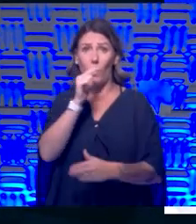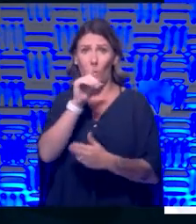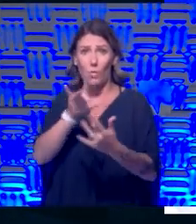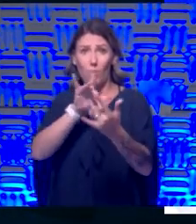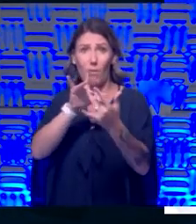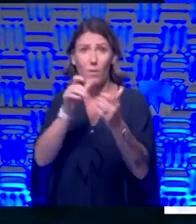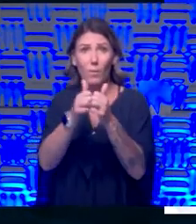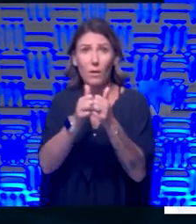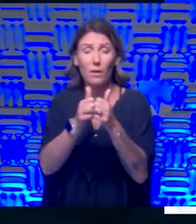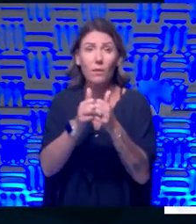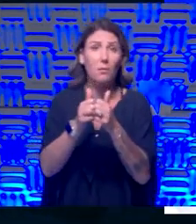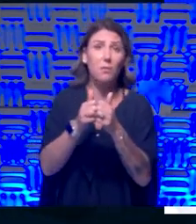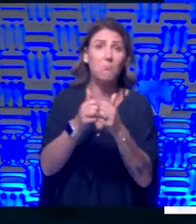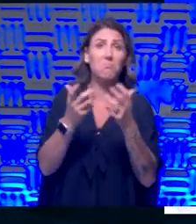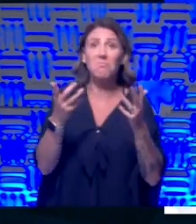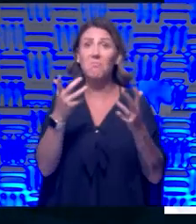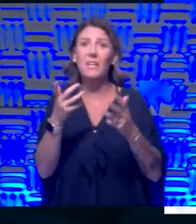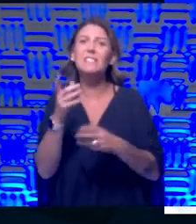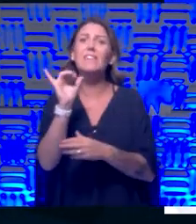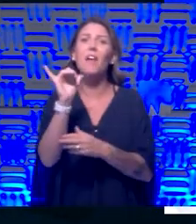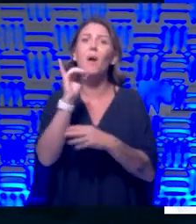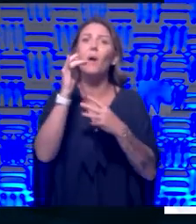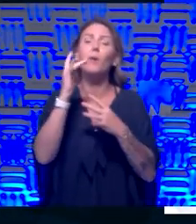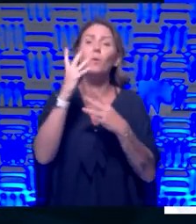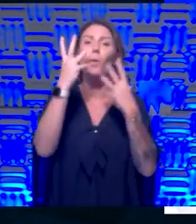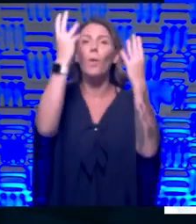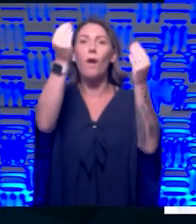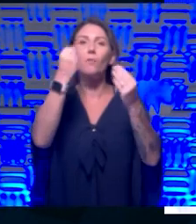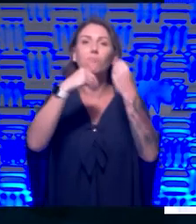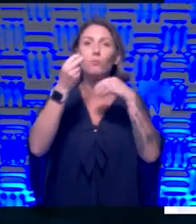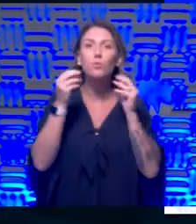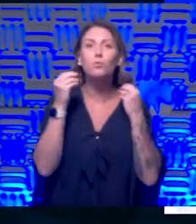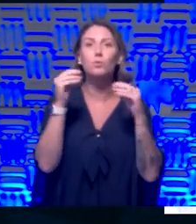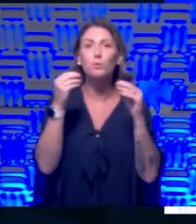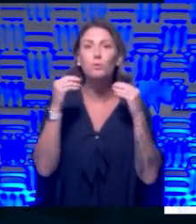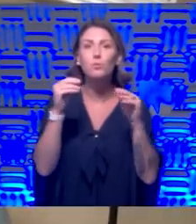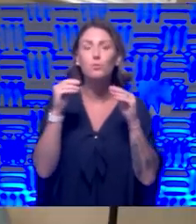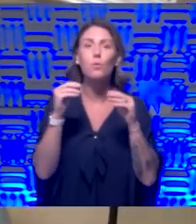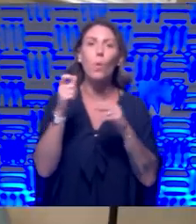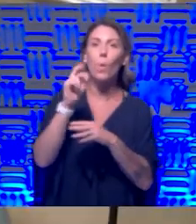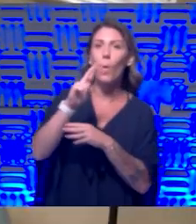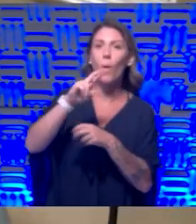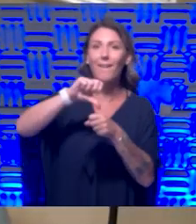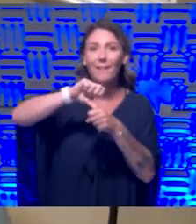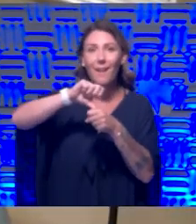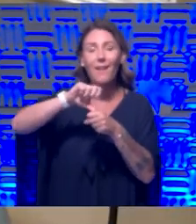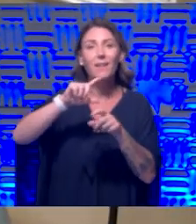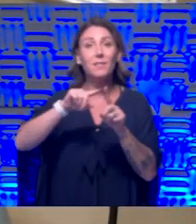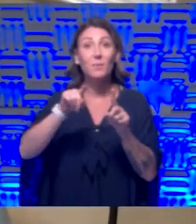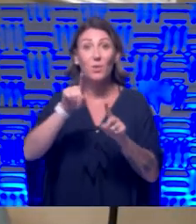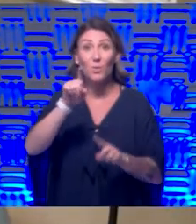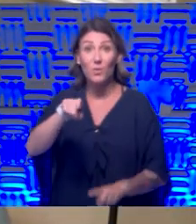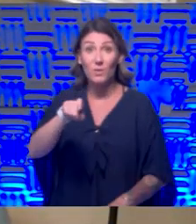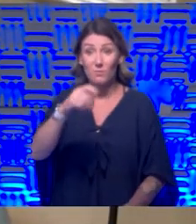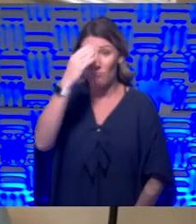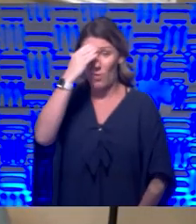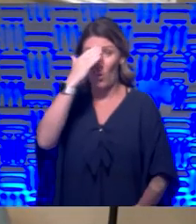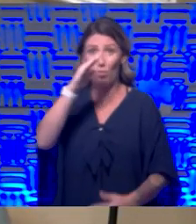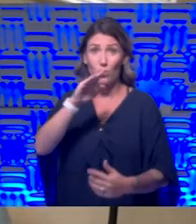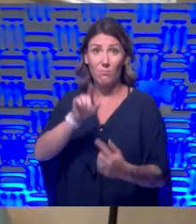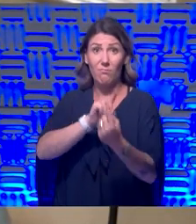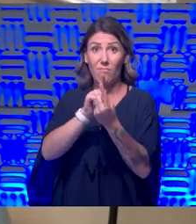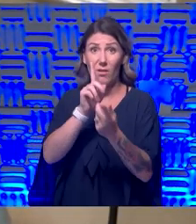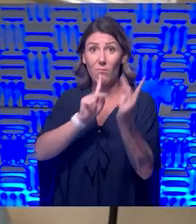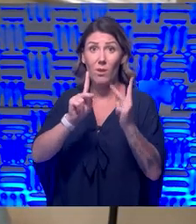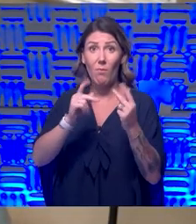You can liken it to going to the grocery store in Kansas City or going to get gas, but you also have to know you're, you're meeting people and coming into